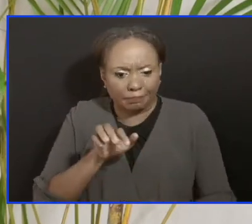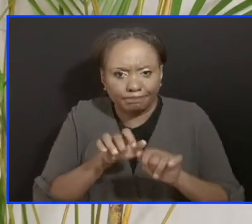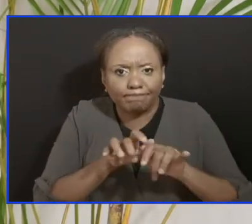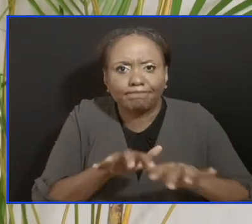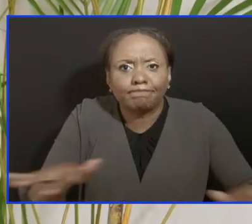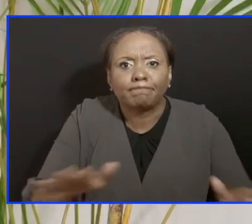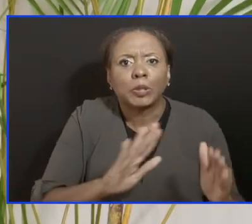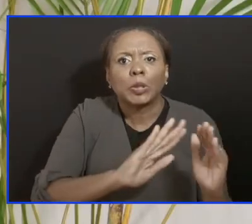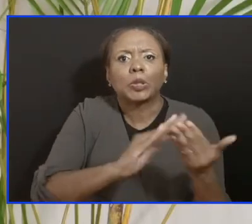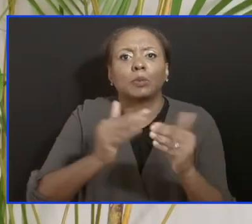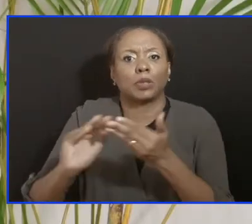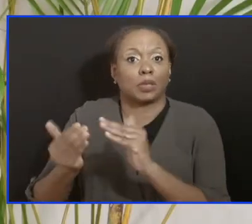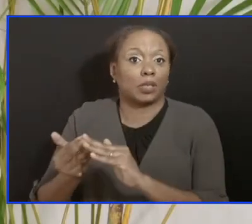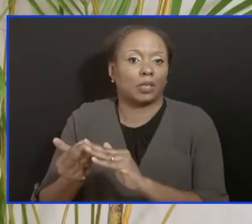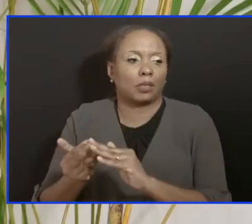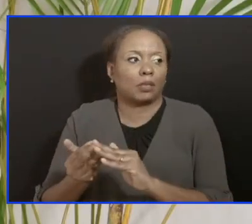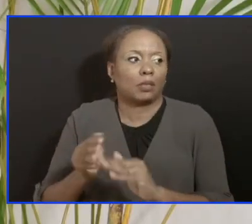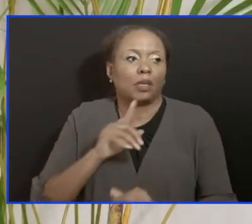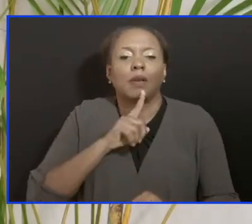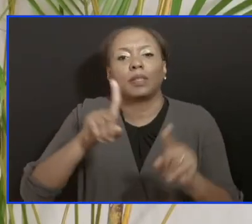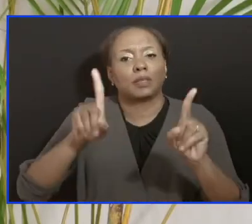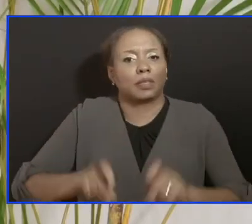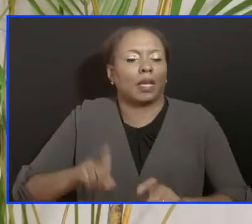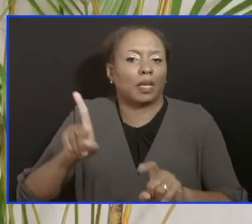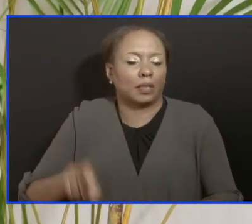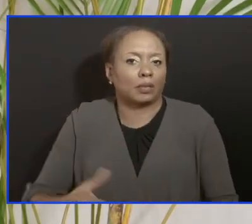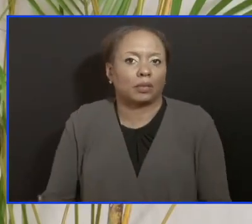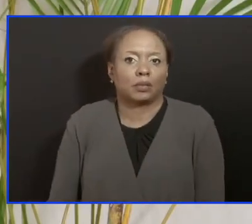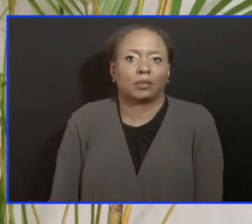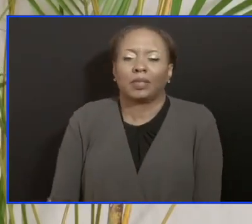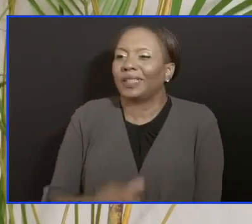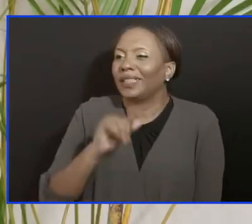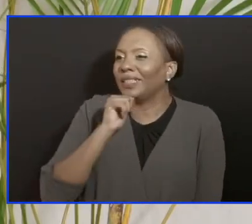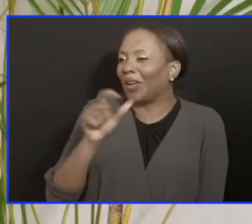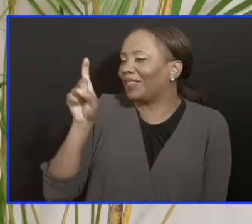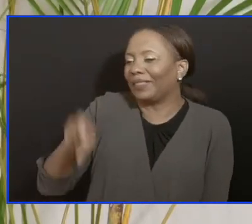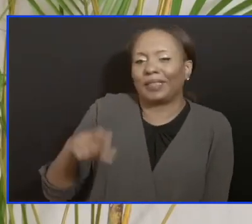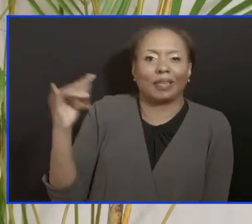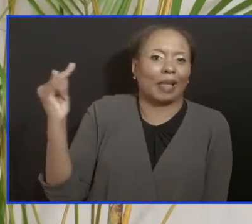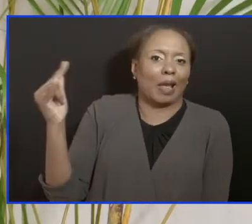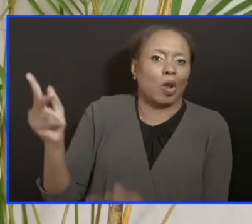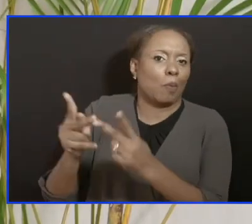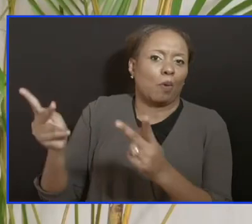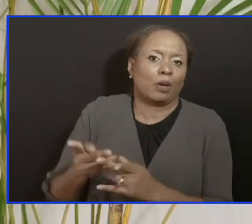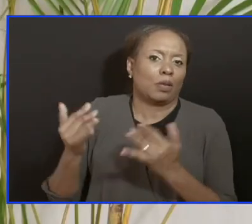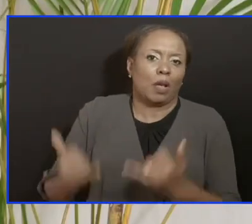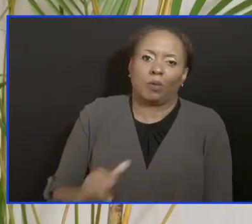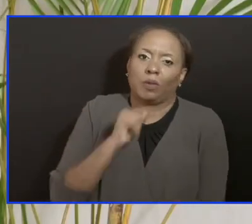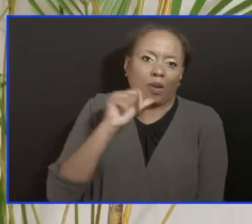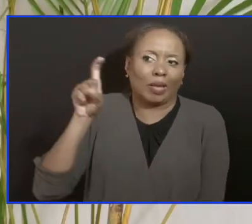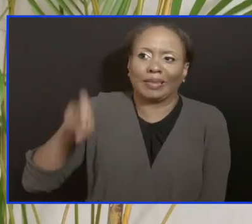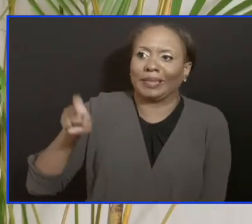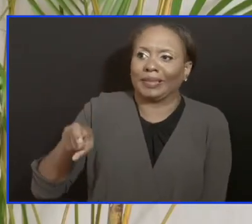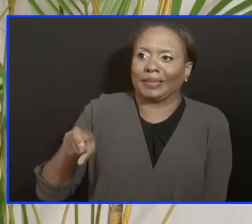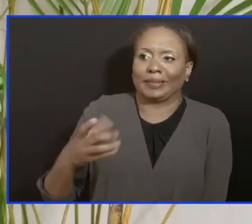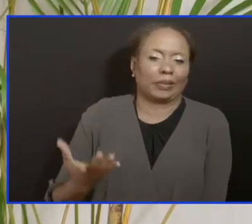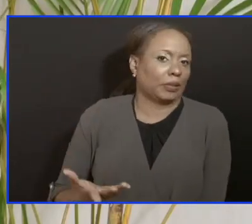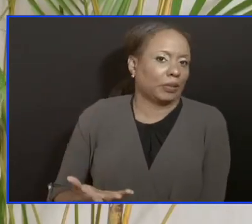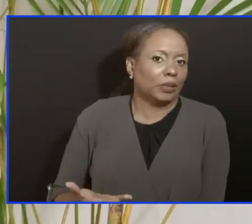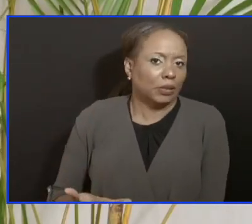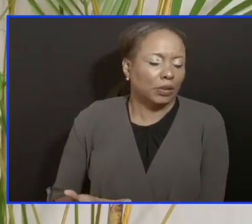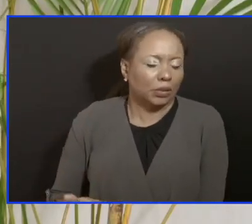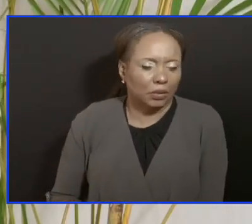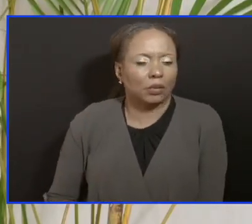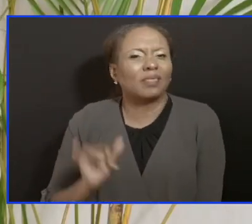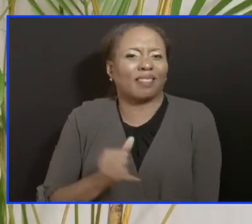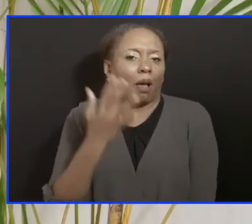we needed to use the resources at the airport. So basically that is the rationale for doing what we